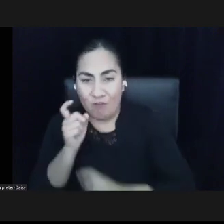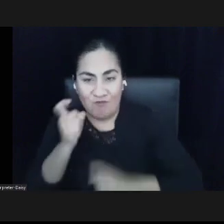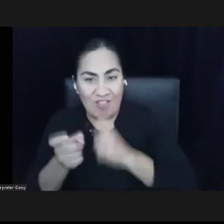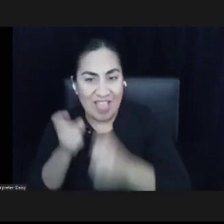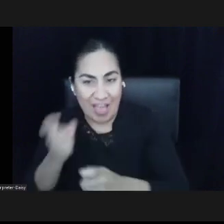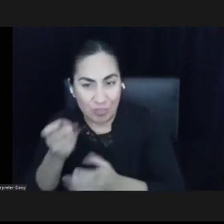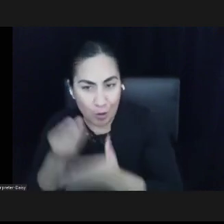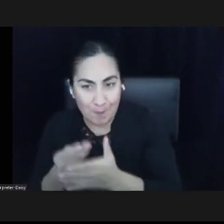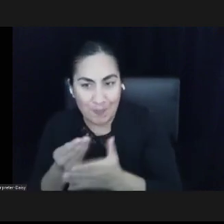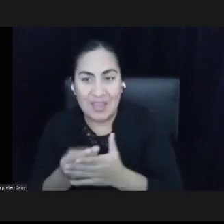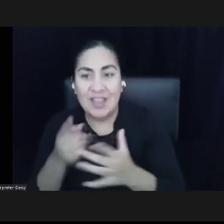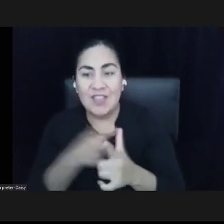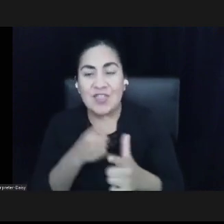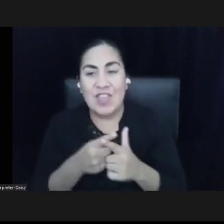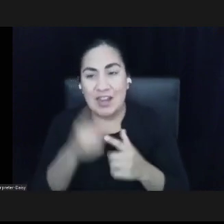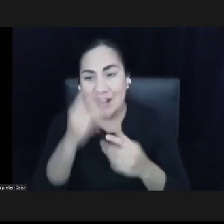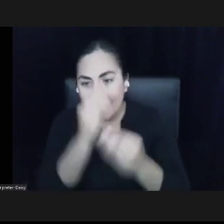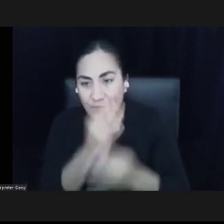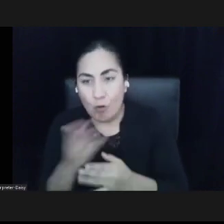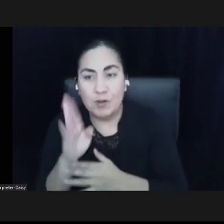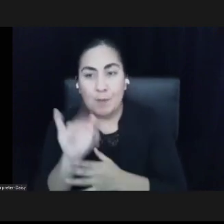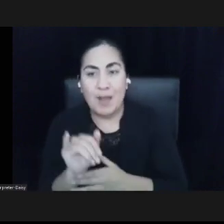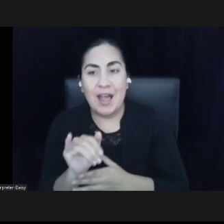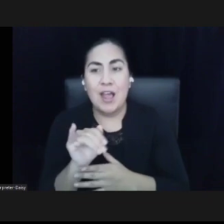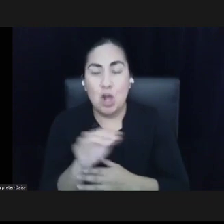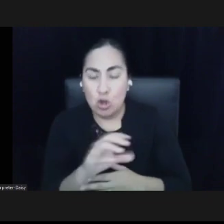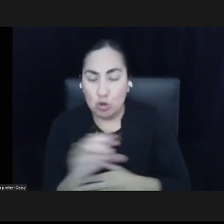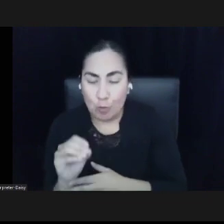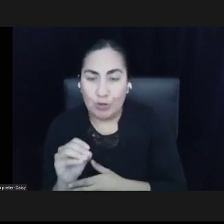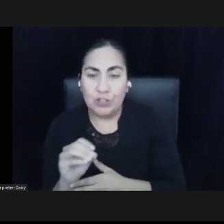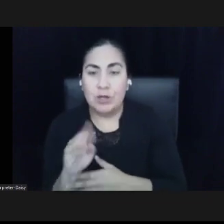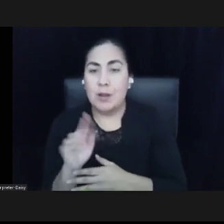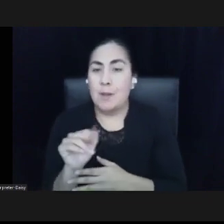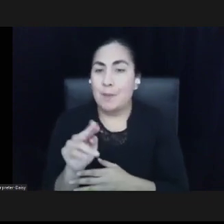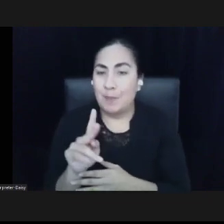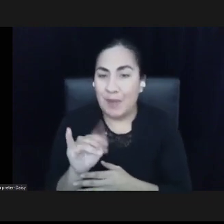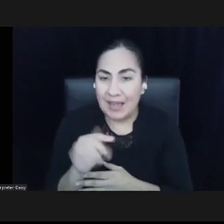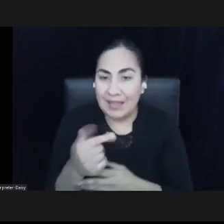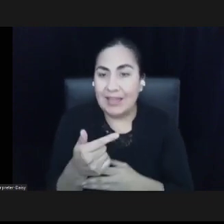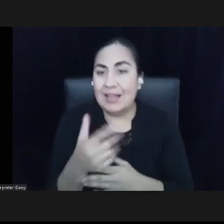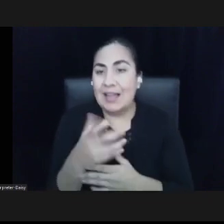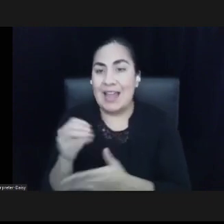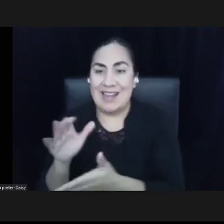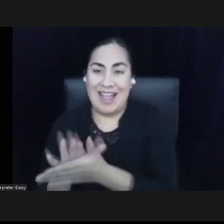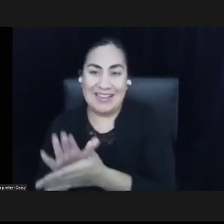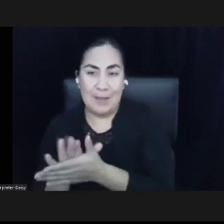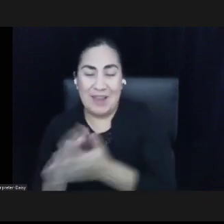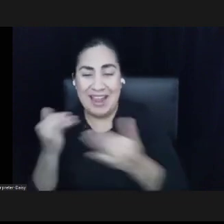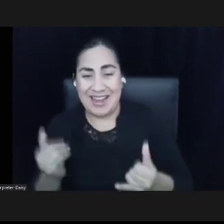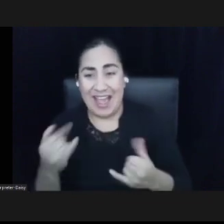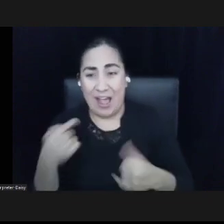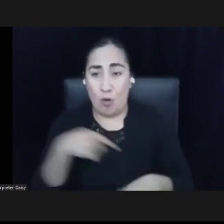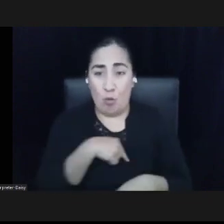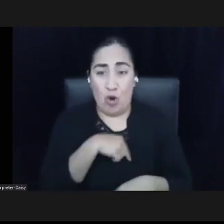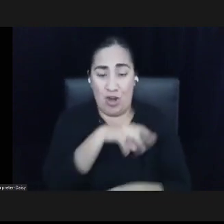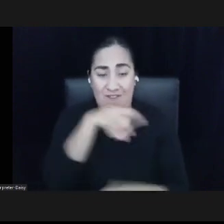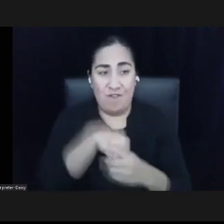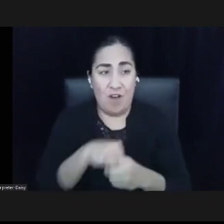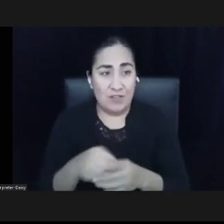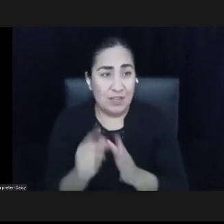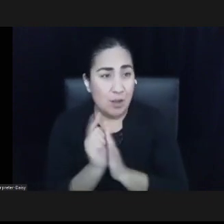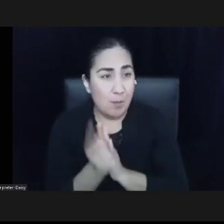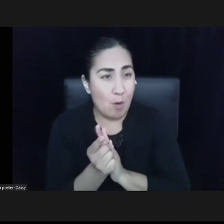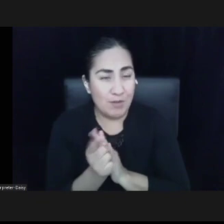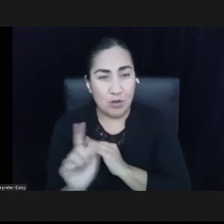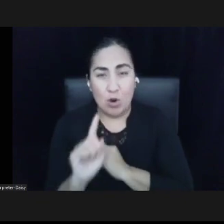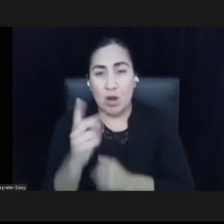by the corporations, by banking, by academia. And now I think we're at a moment where it's both